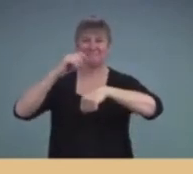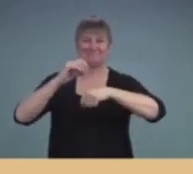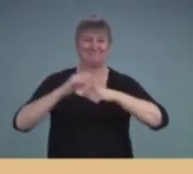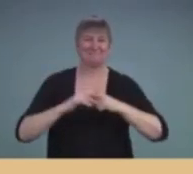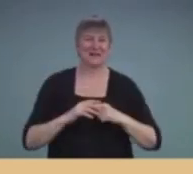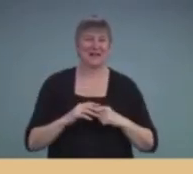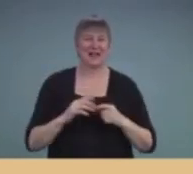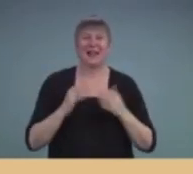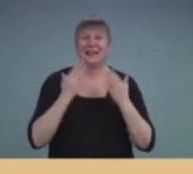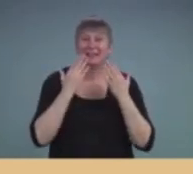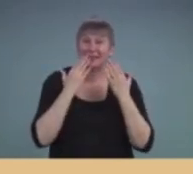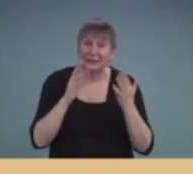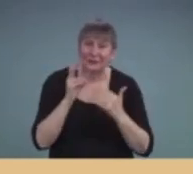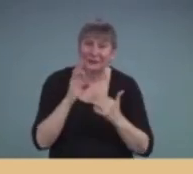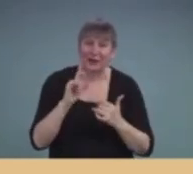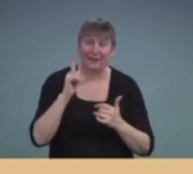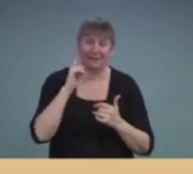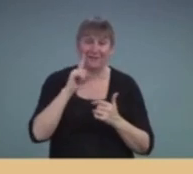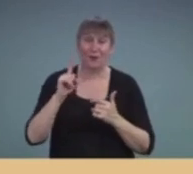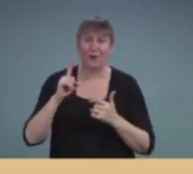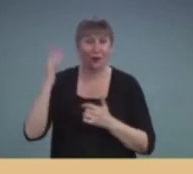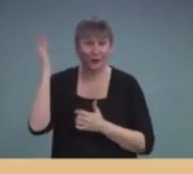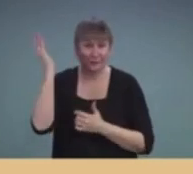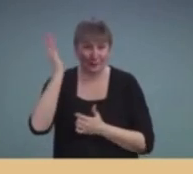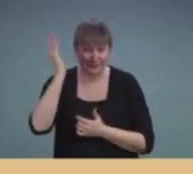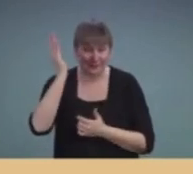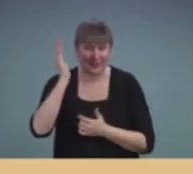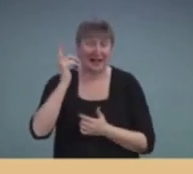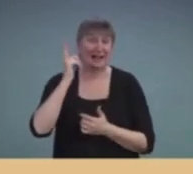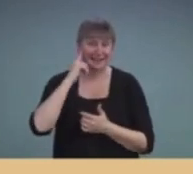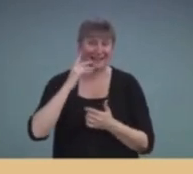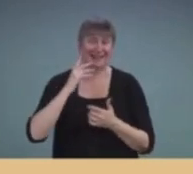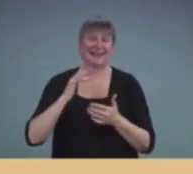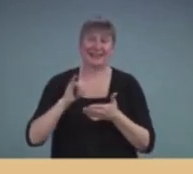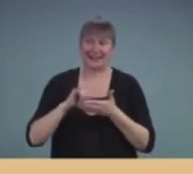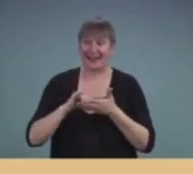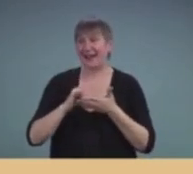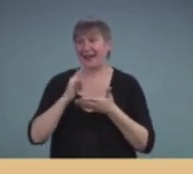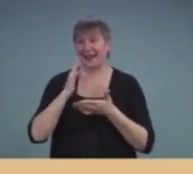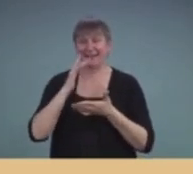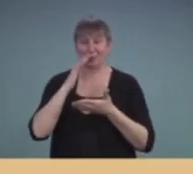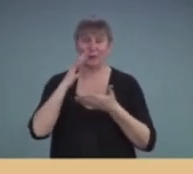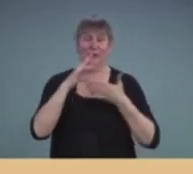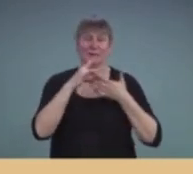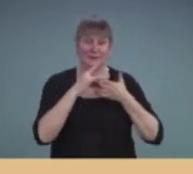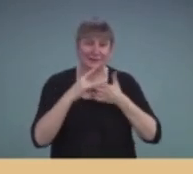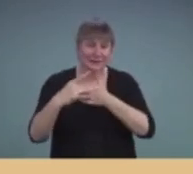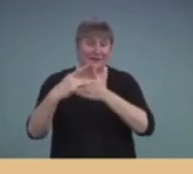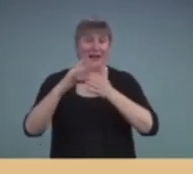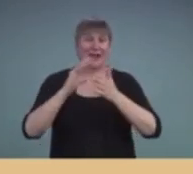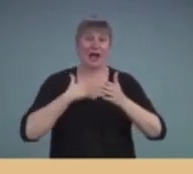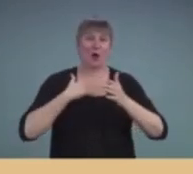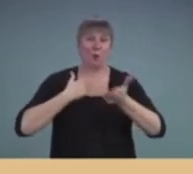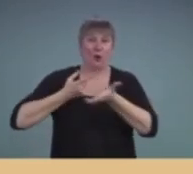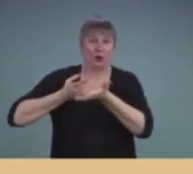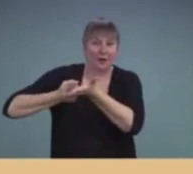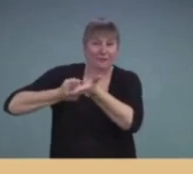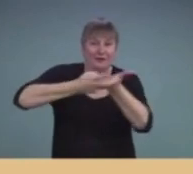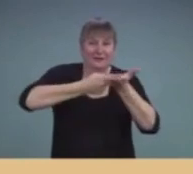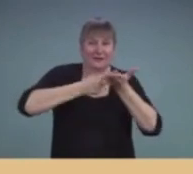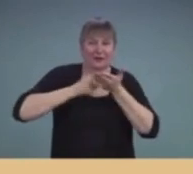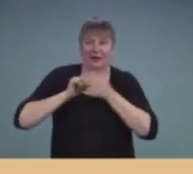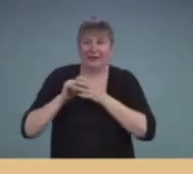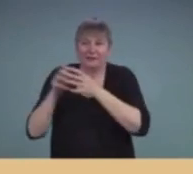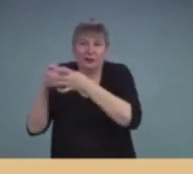I want to thank you, Cheryl, for bringing this. Yes. I think the conversation will continue in our little